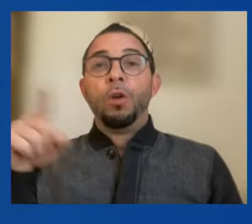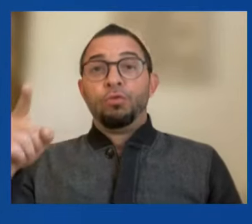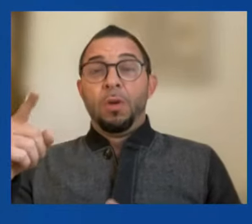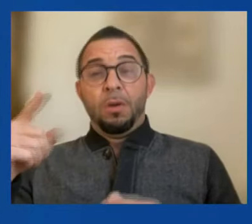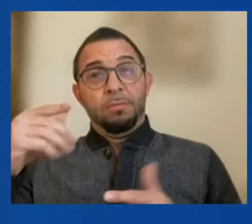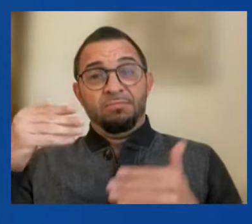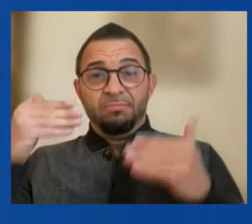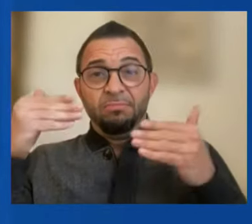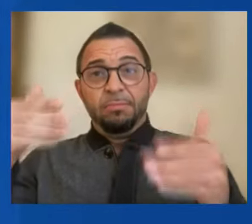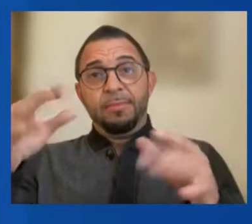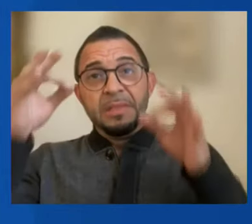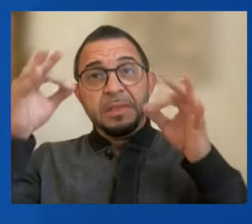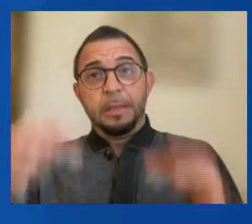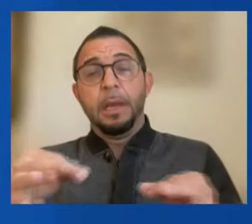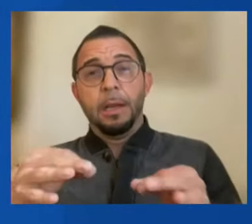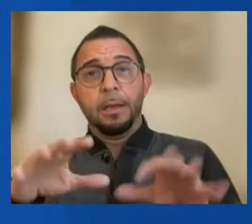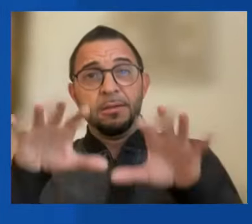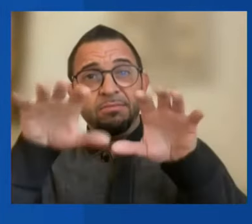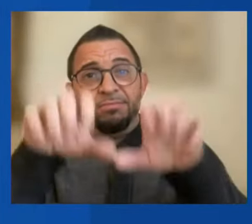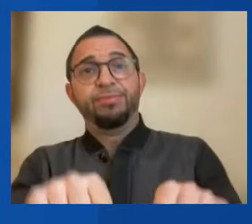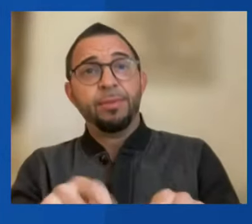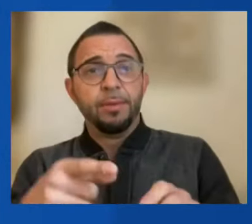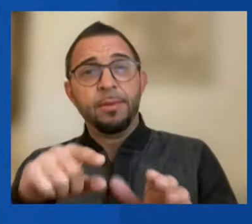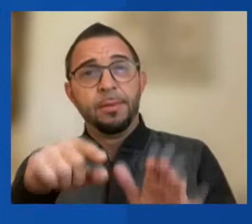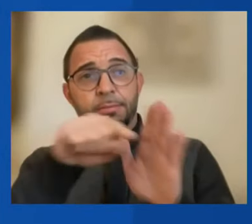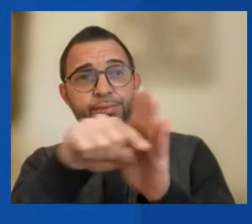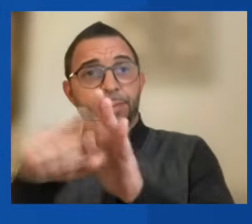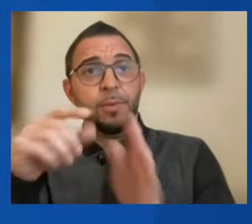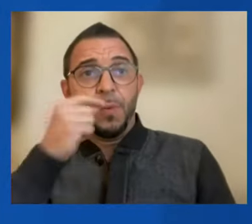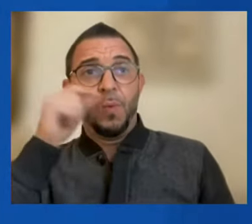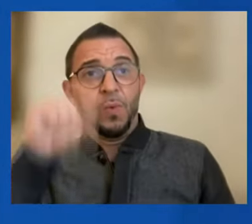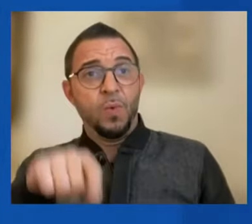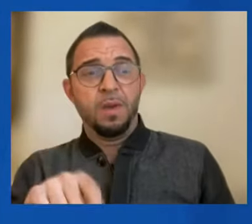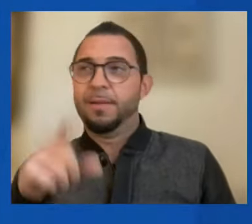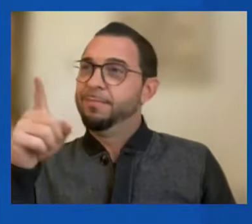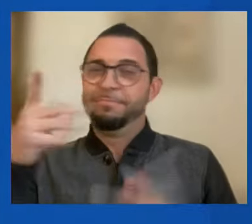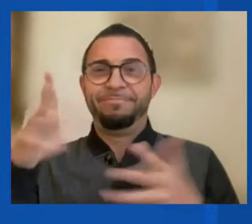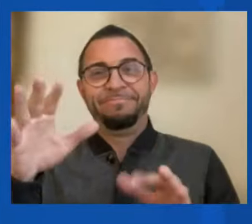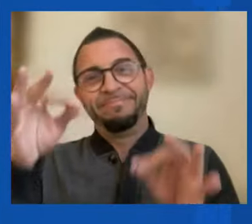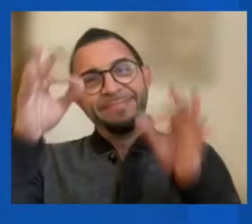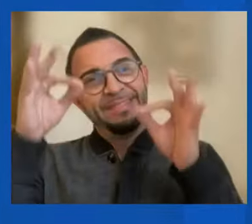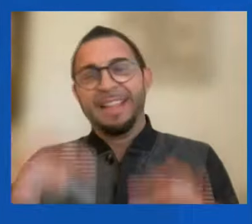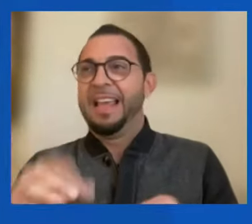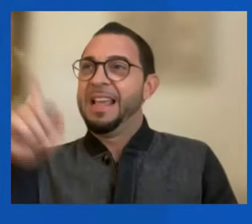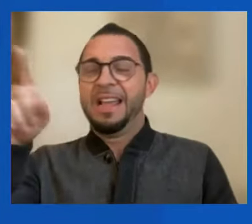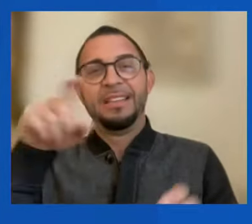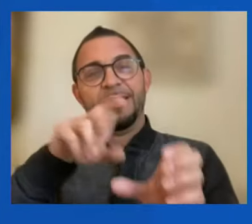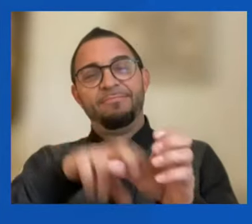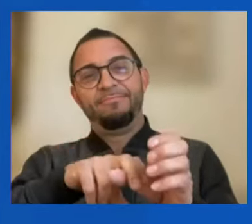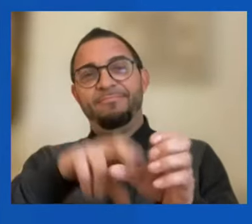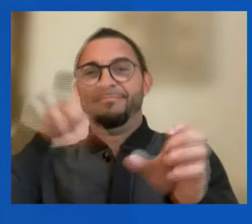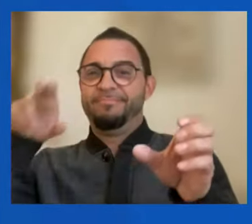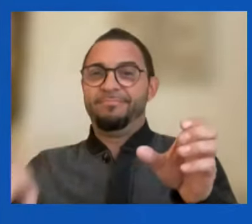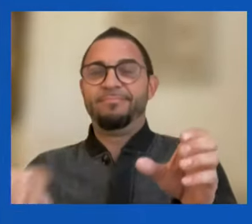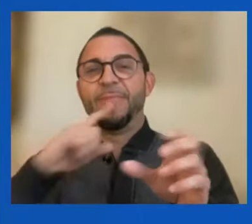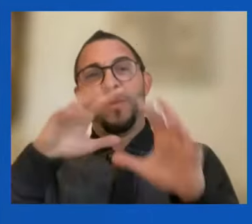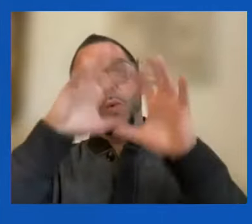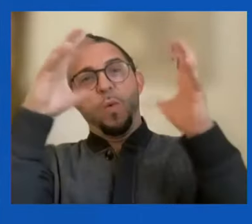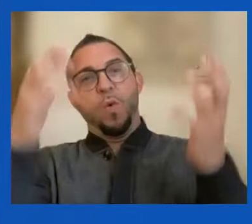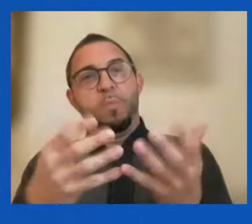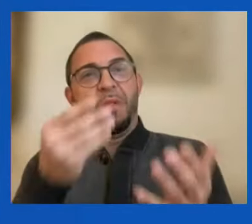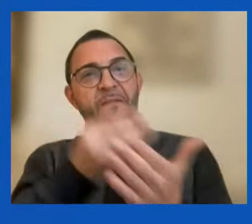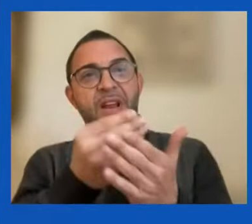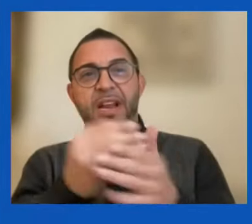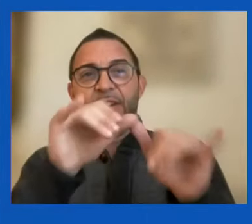Ukraine, it predestined an exit from the global financial system. The Russian